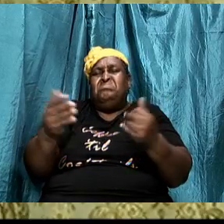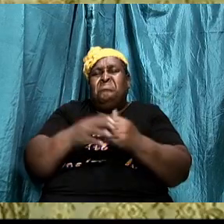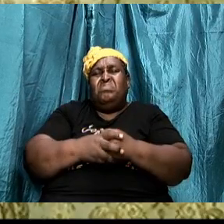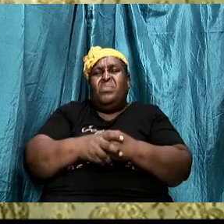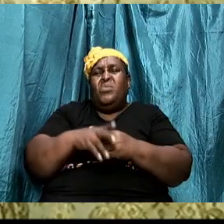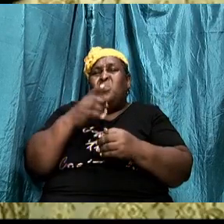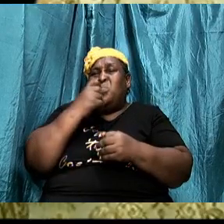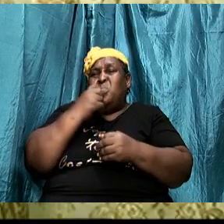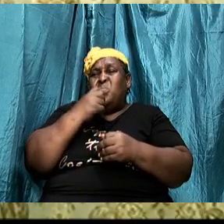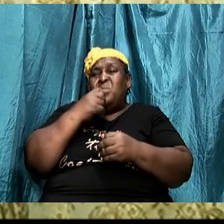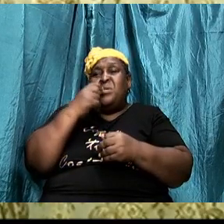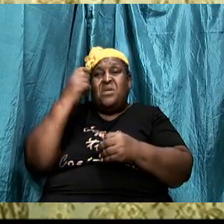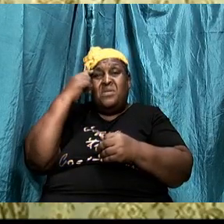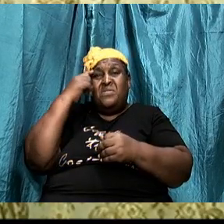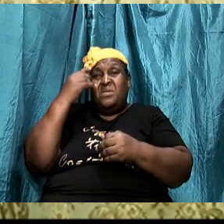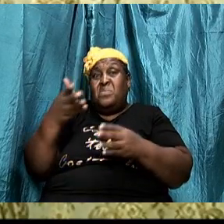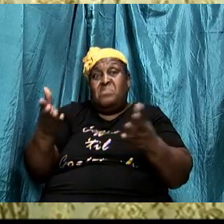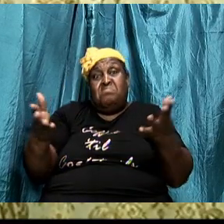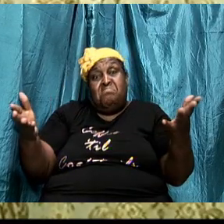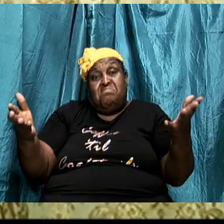who thinks what